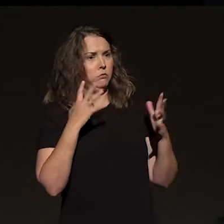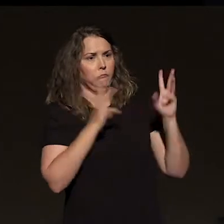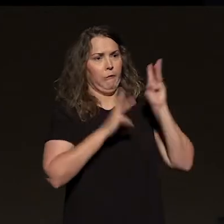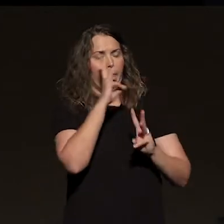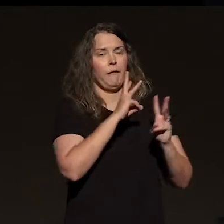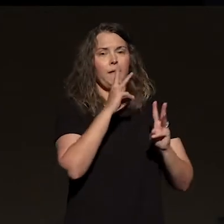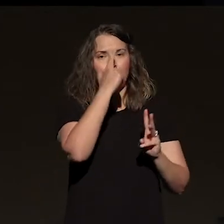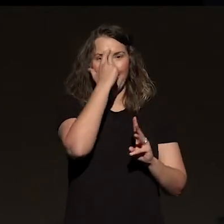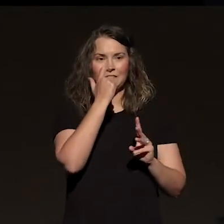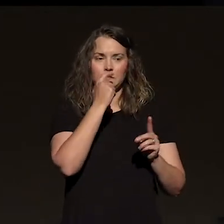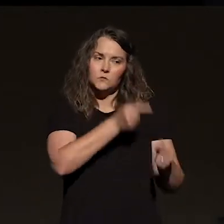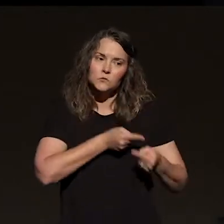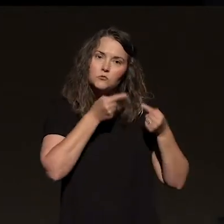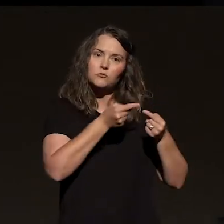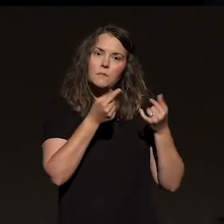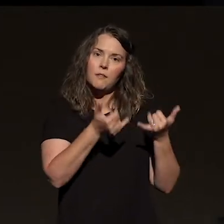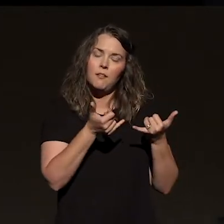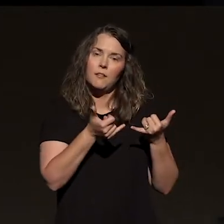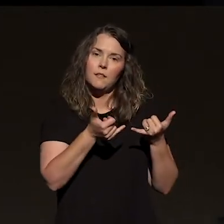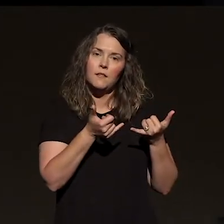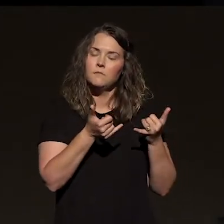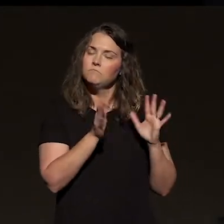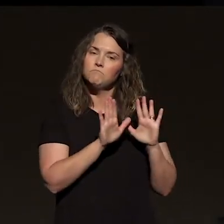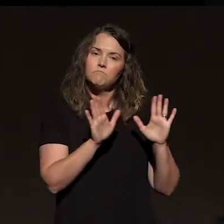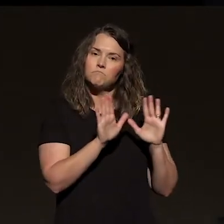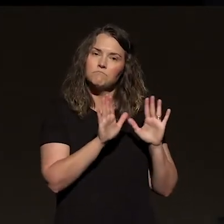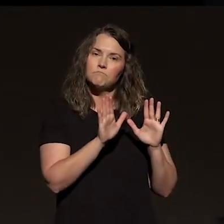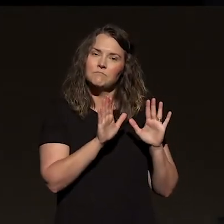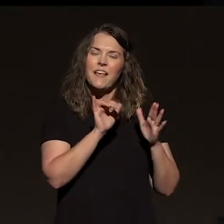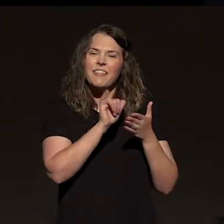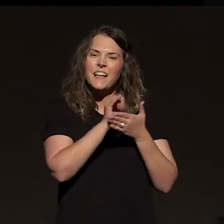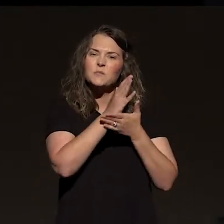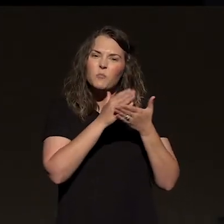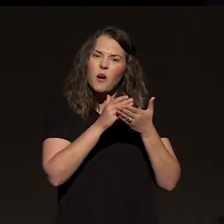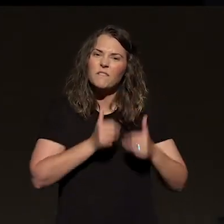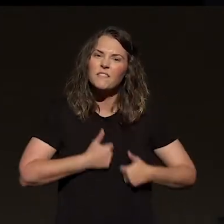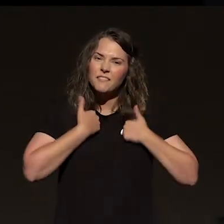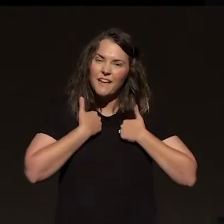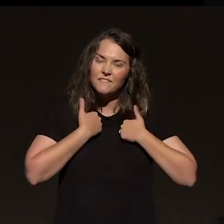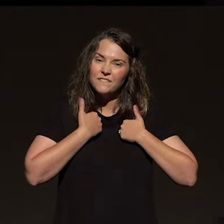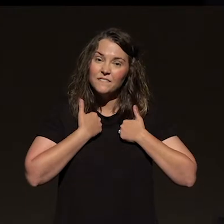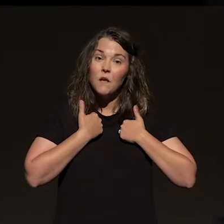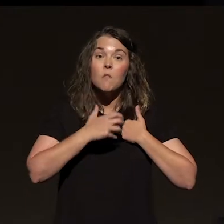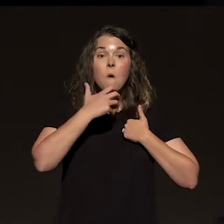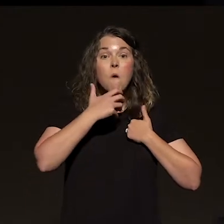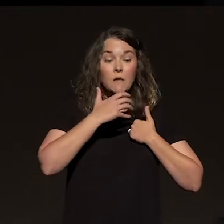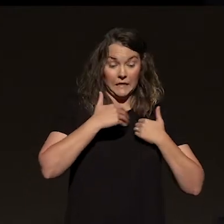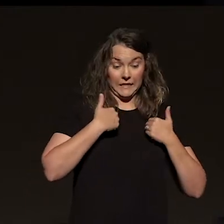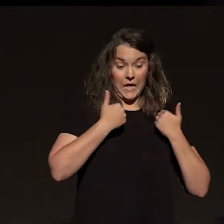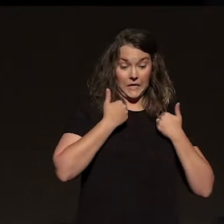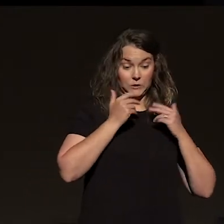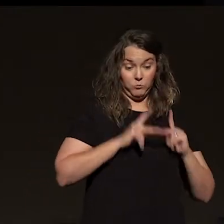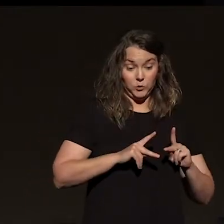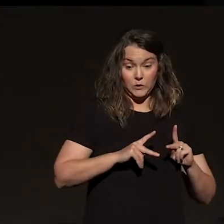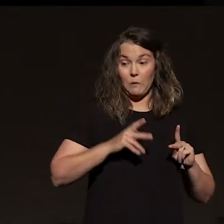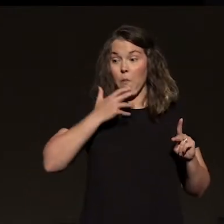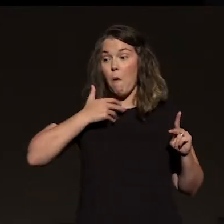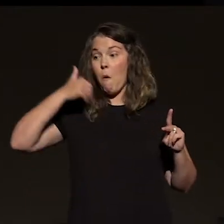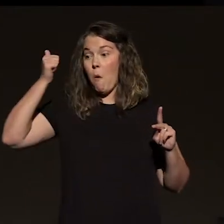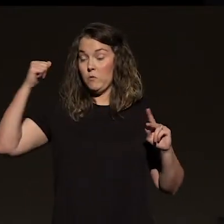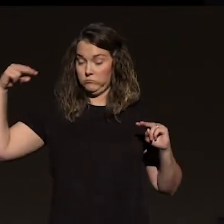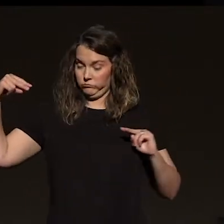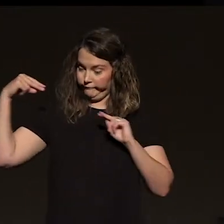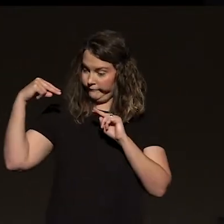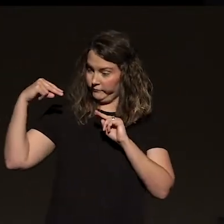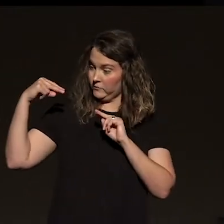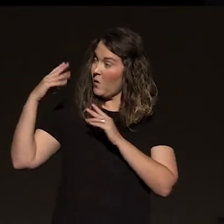middle of a storm. Storms are a part of life. I want the youngest person in the room right now to look at the oldest person in the room and ask them a question. Are